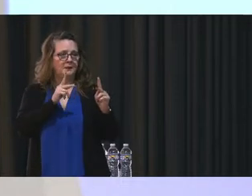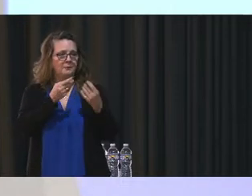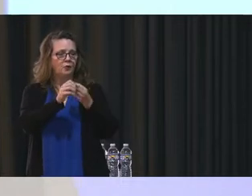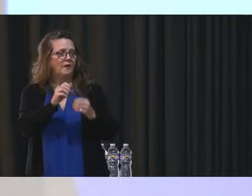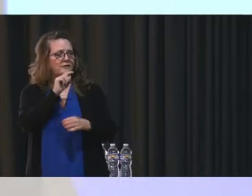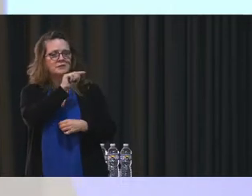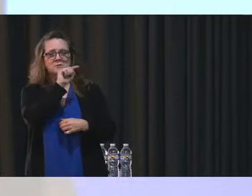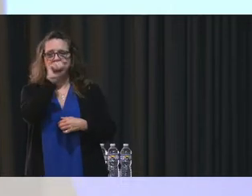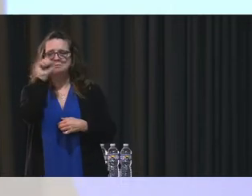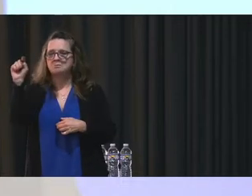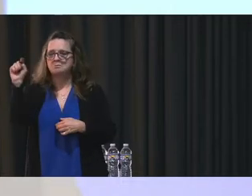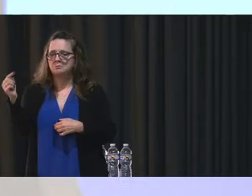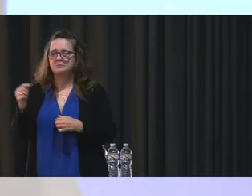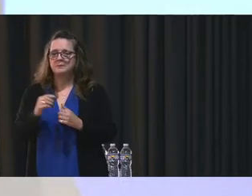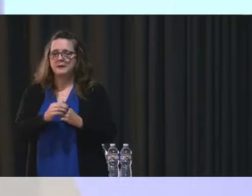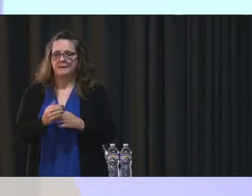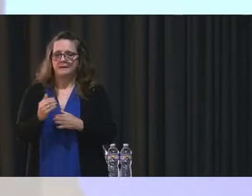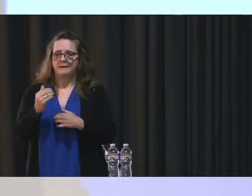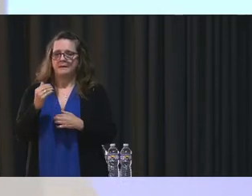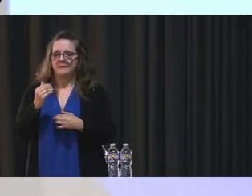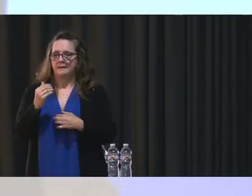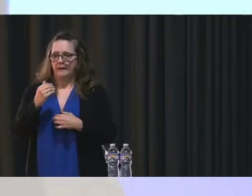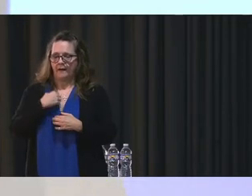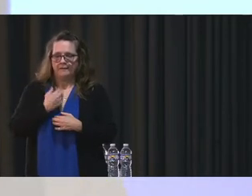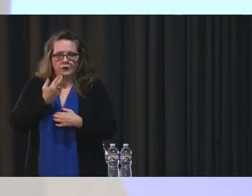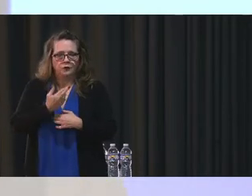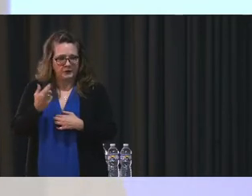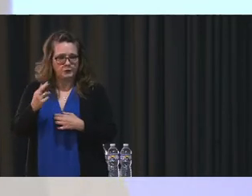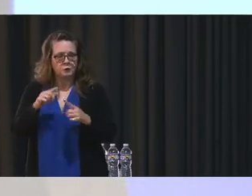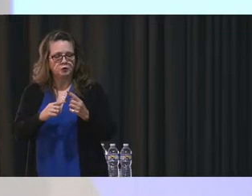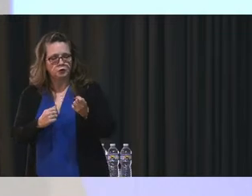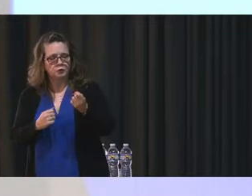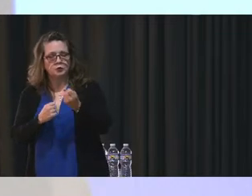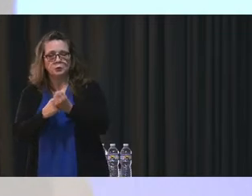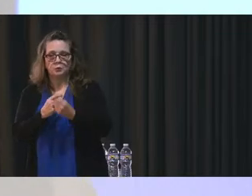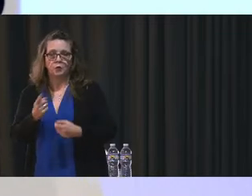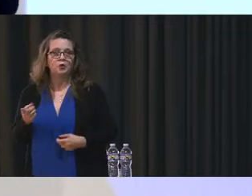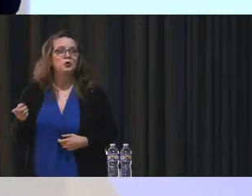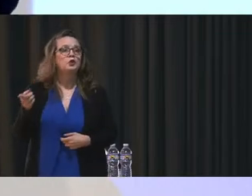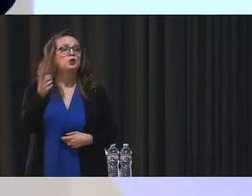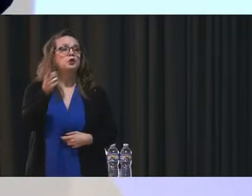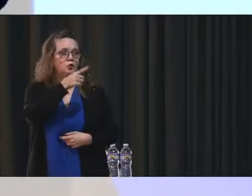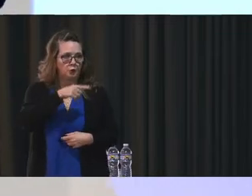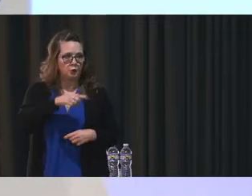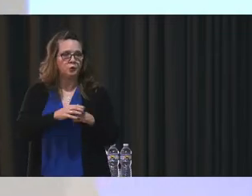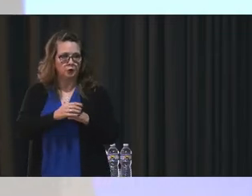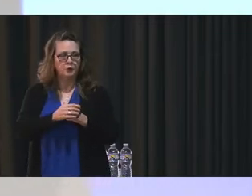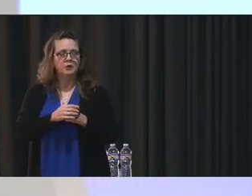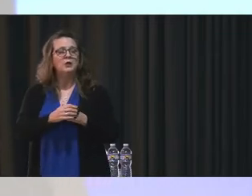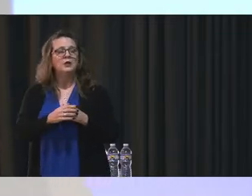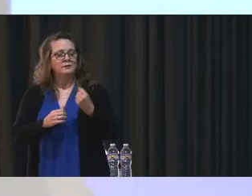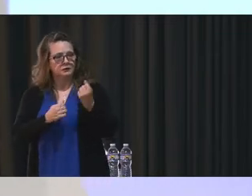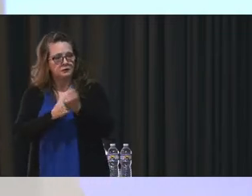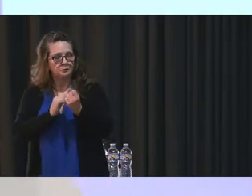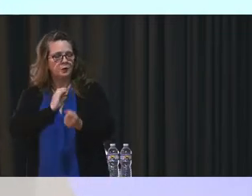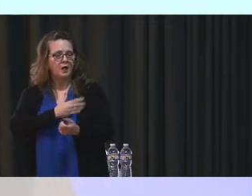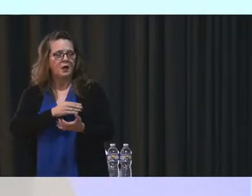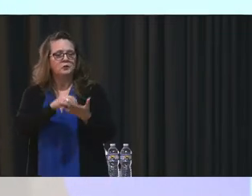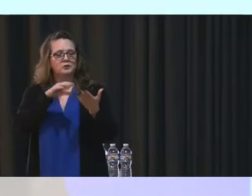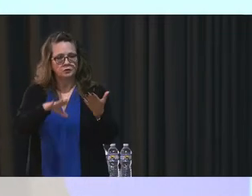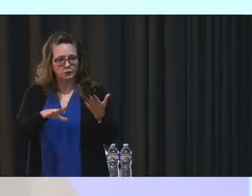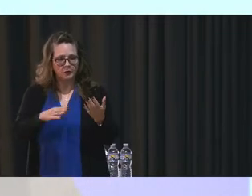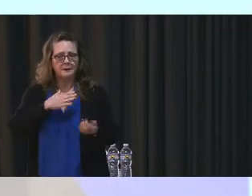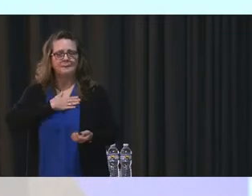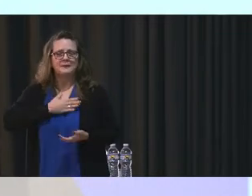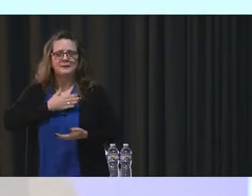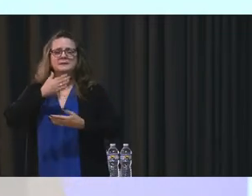that have different resources resources to support you, to support our students. Please stop at